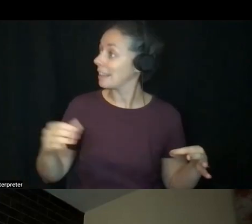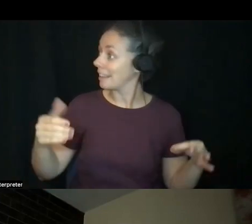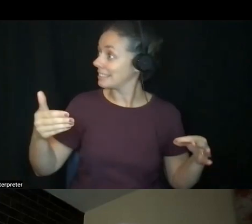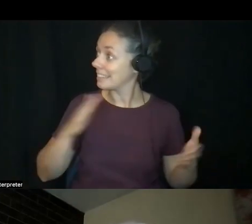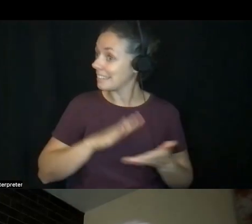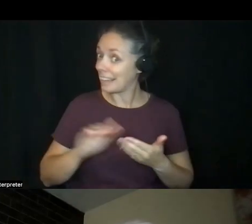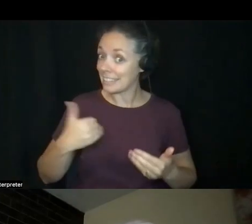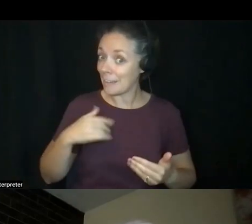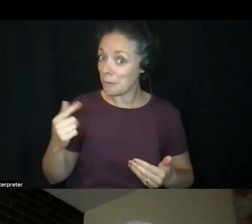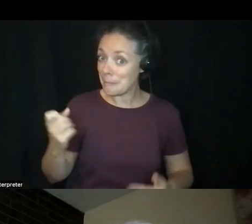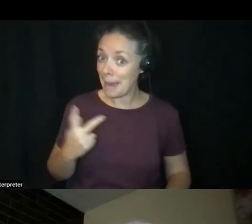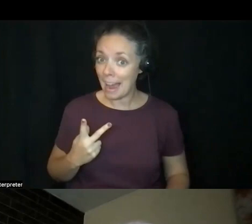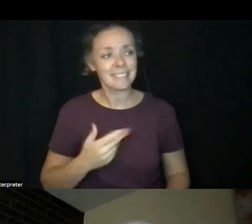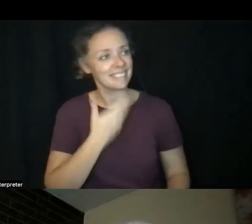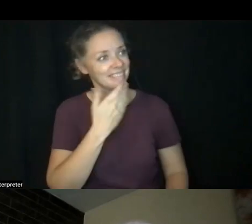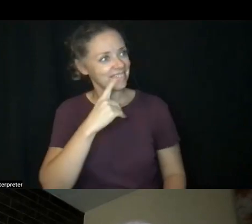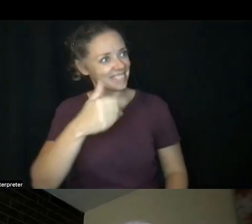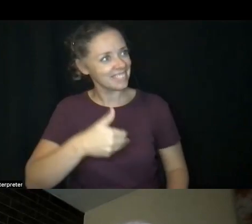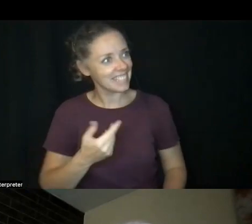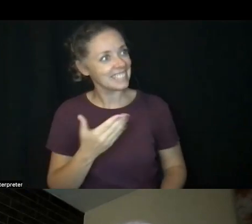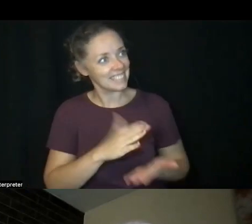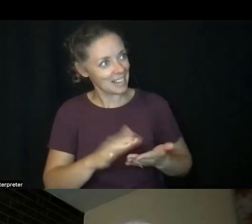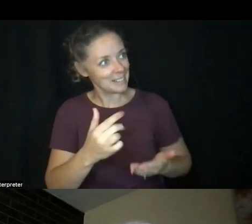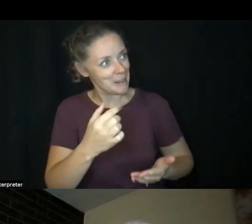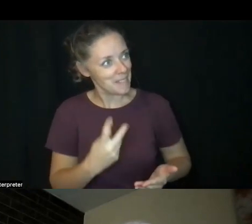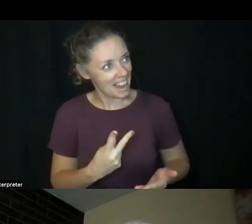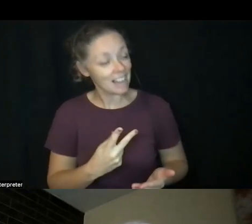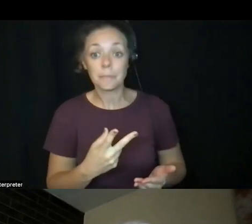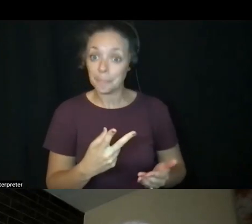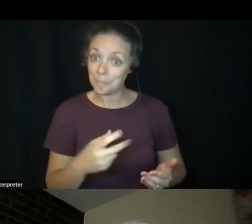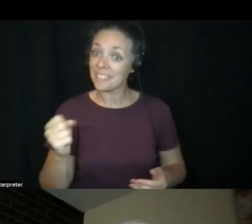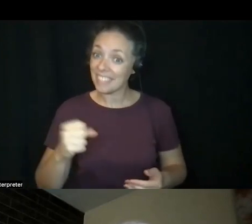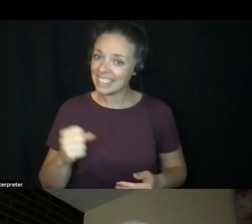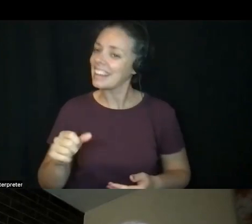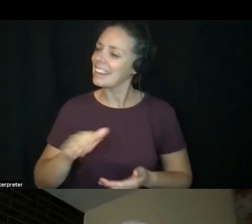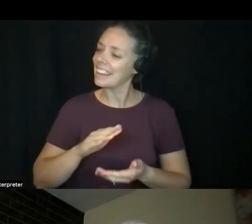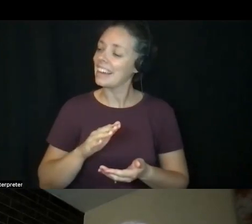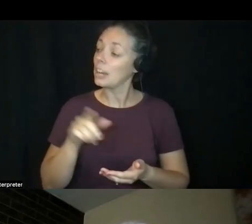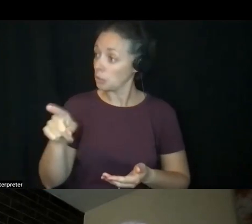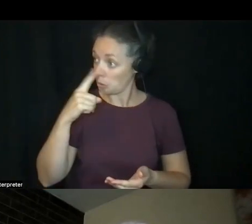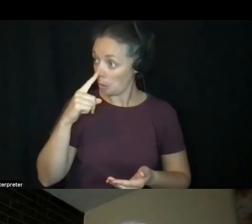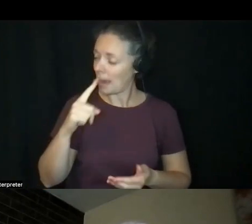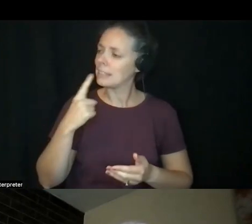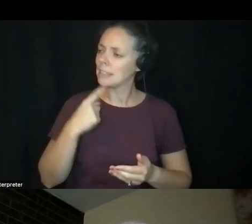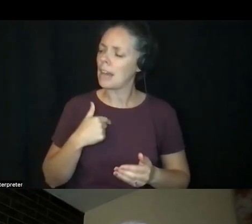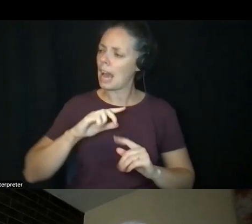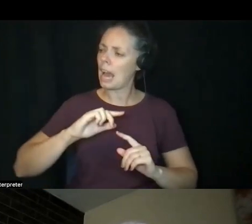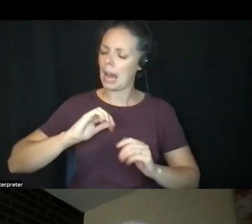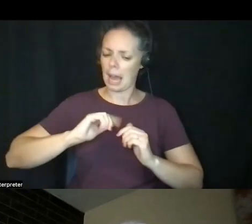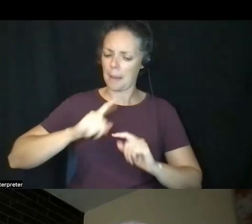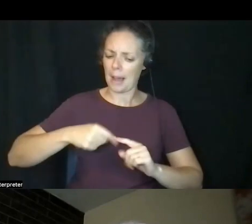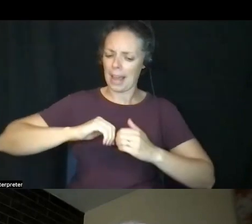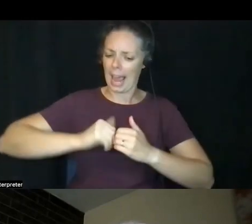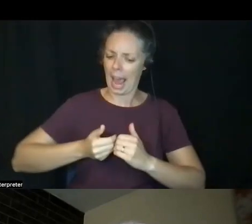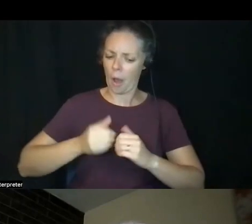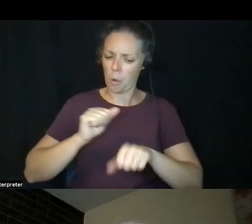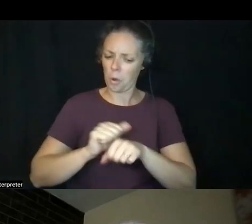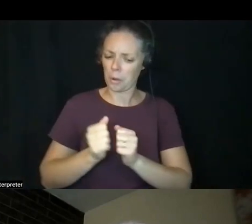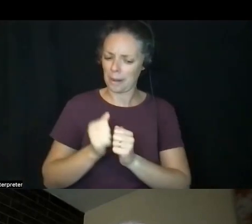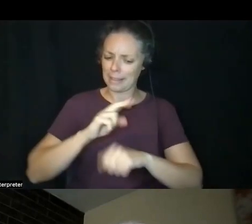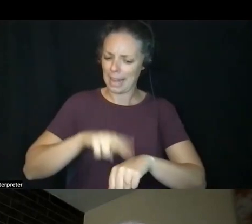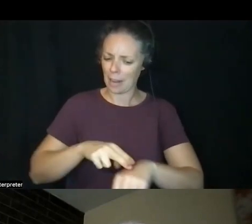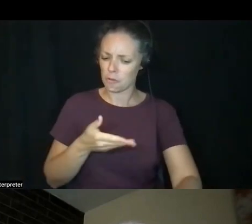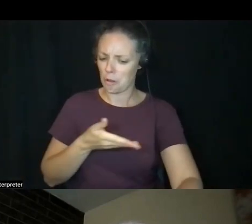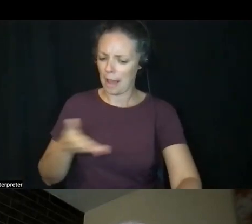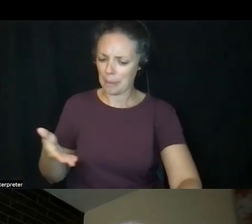nice to come back. Yes. Can you tell us about the process of working with natural elements and how both the items you gather and